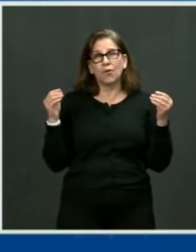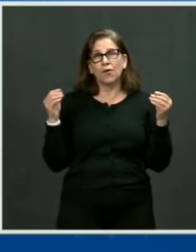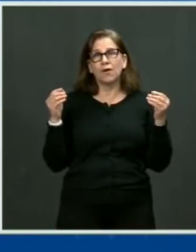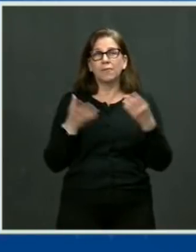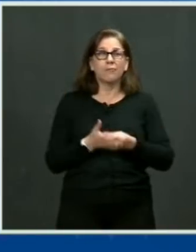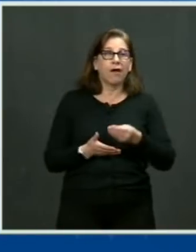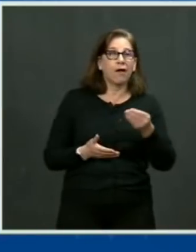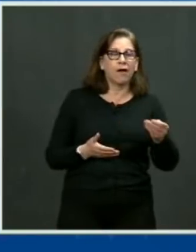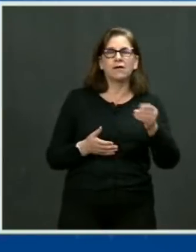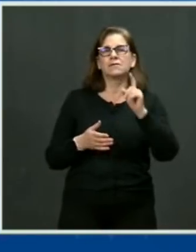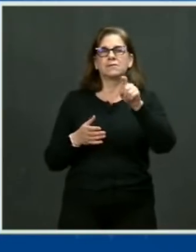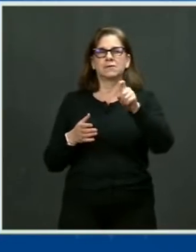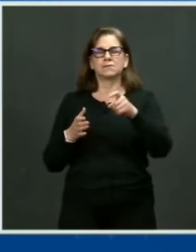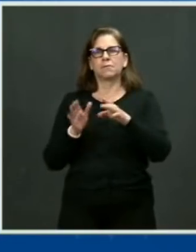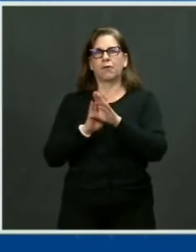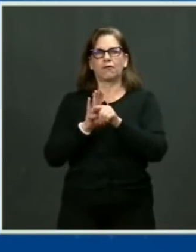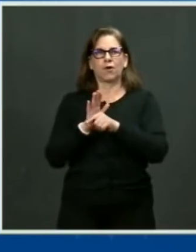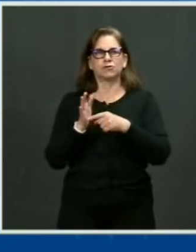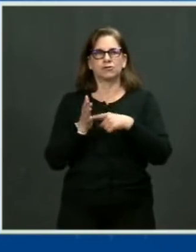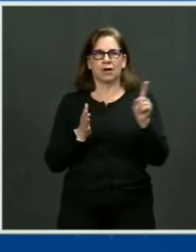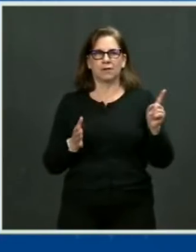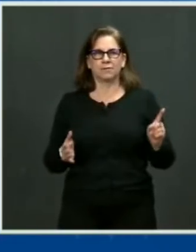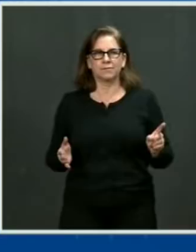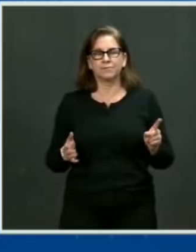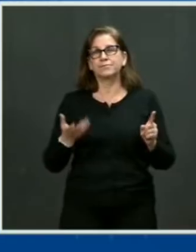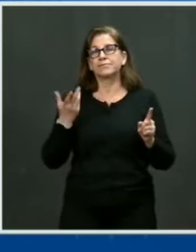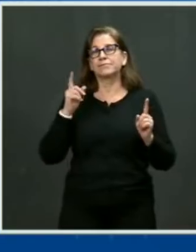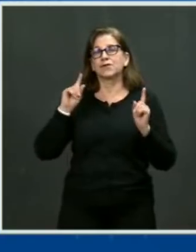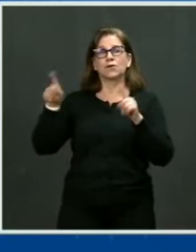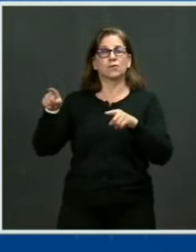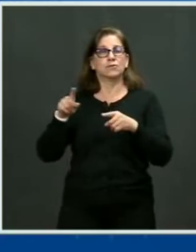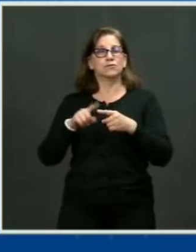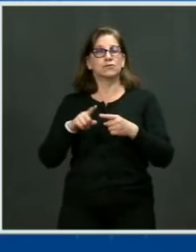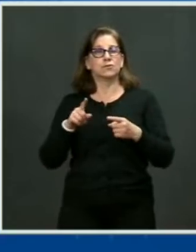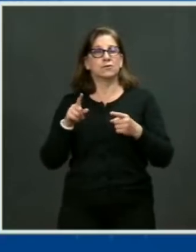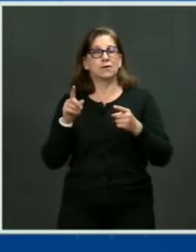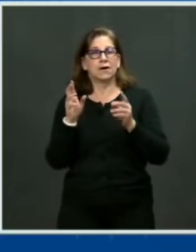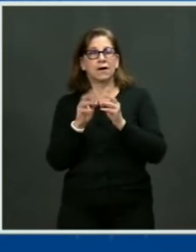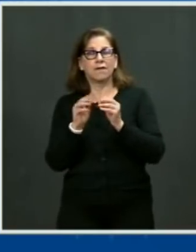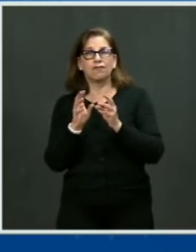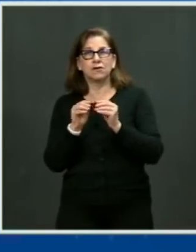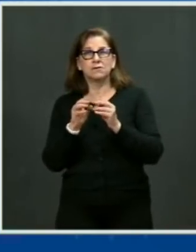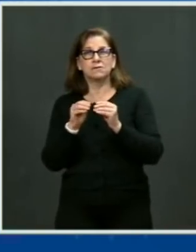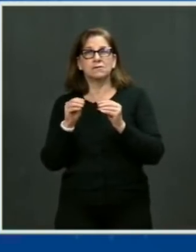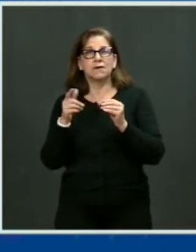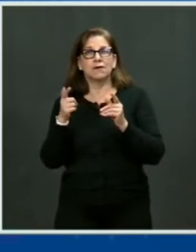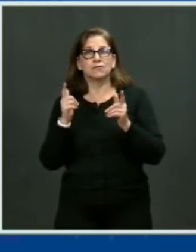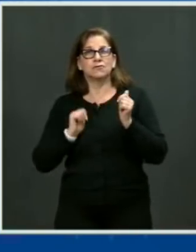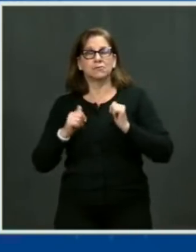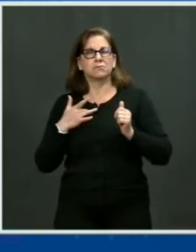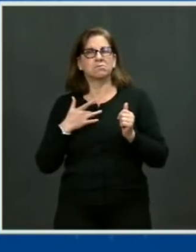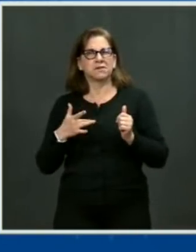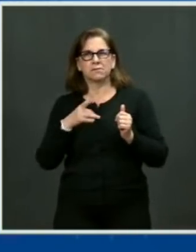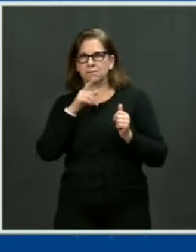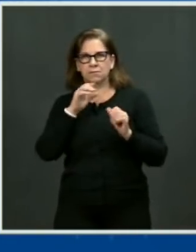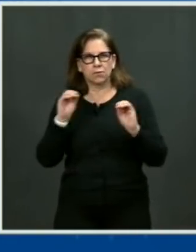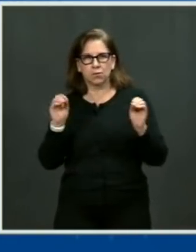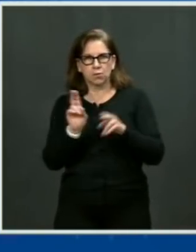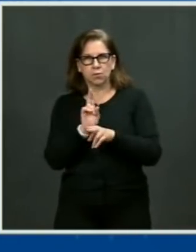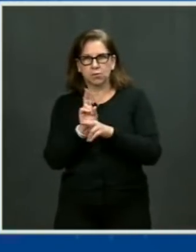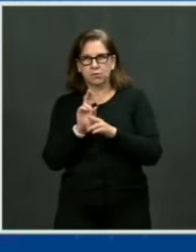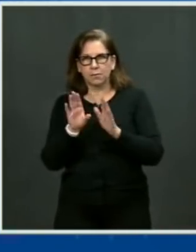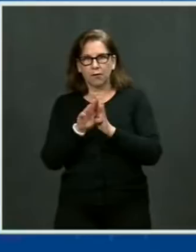whatever you want and no background check. Second thing is to close the Charleston loophole.